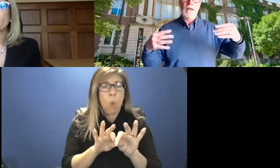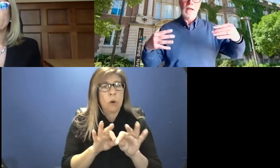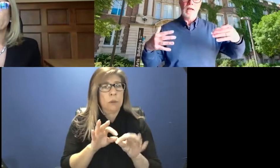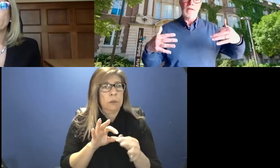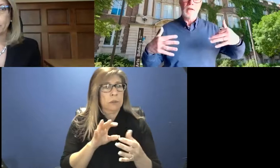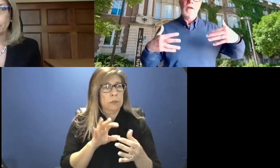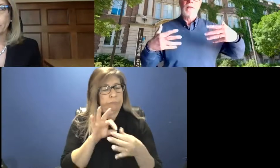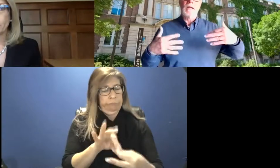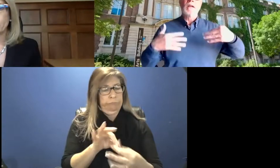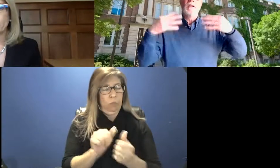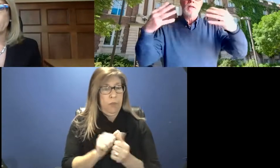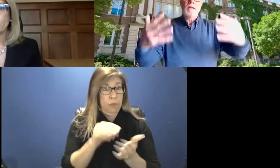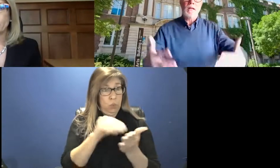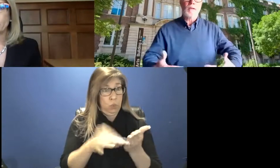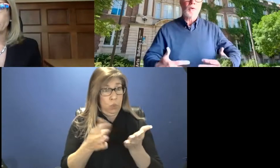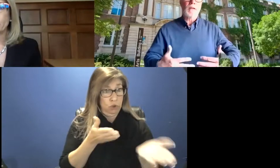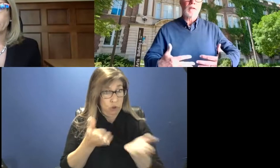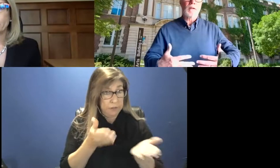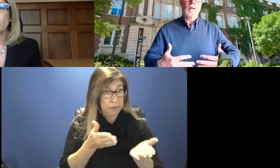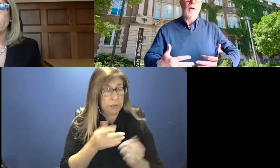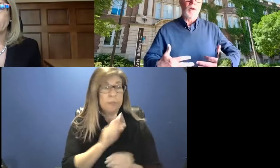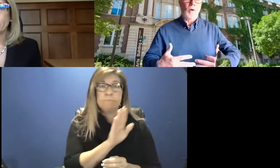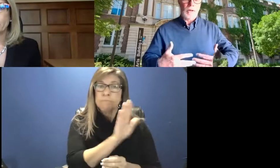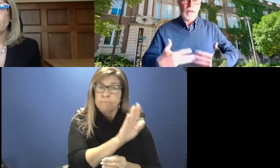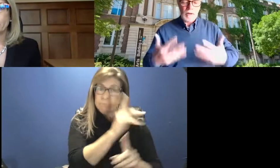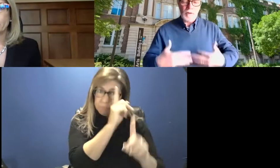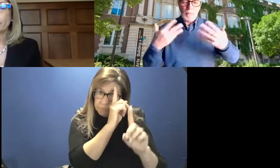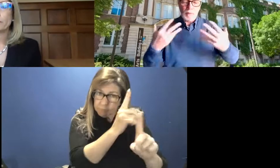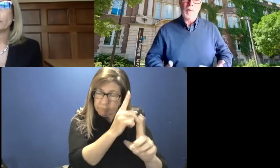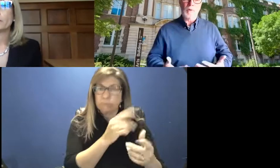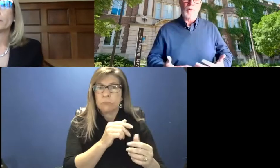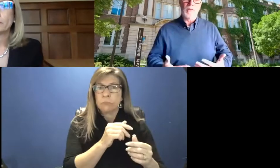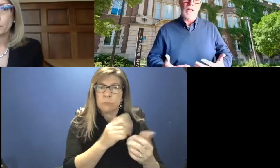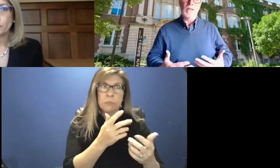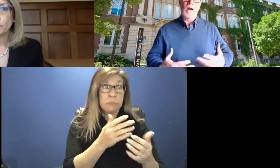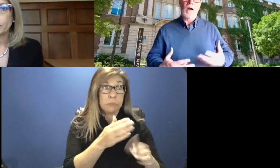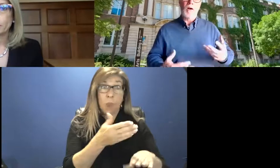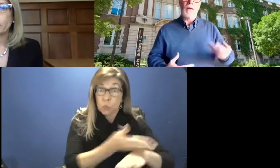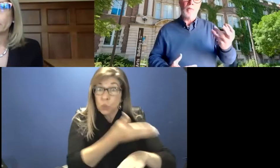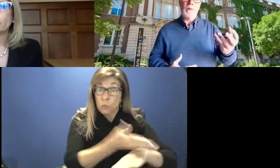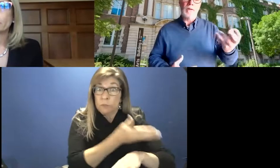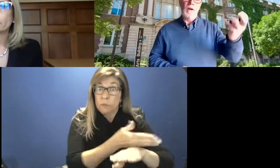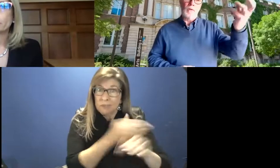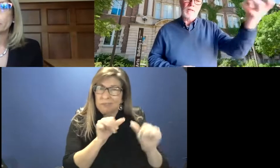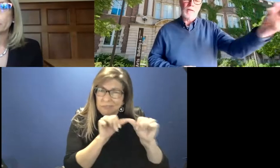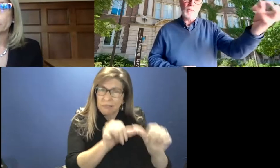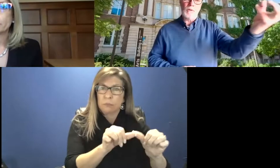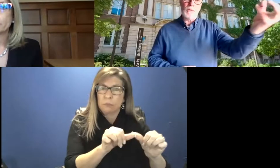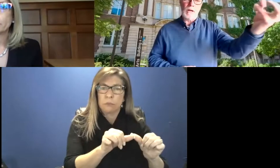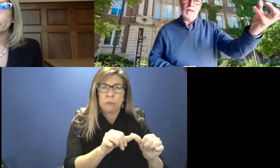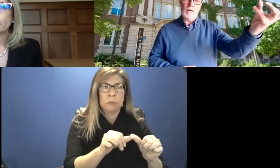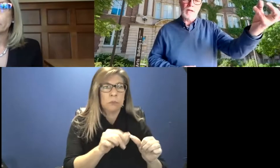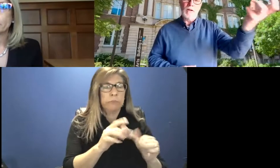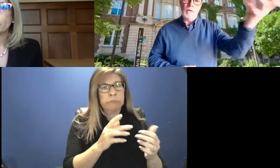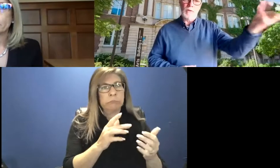is the continuing or the continued improvement process of helping those centralized